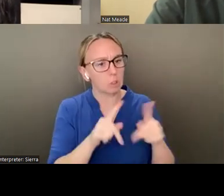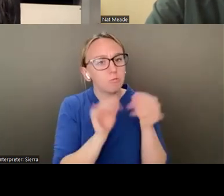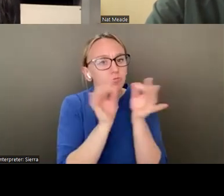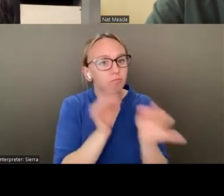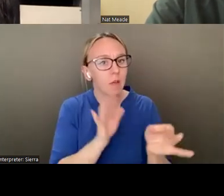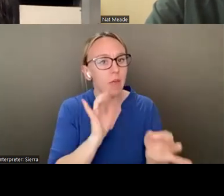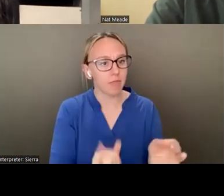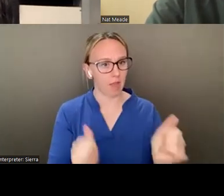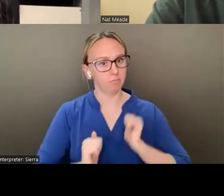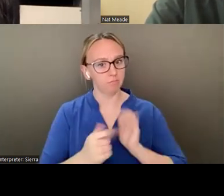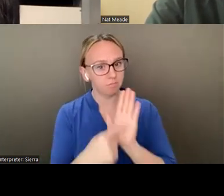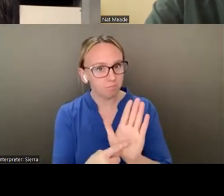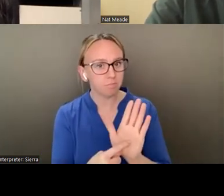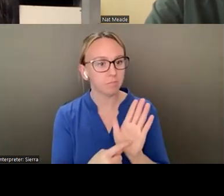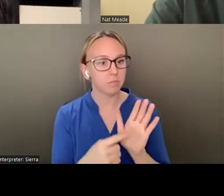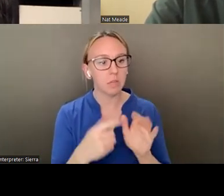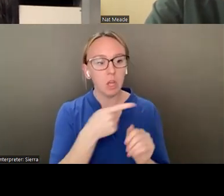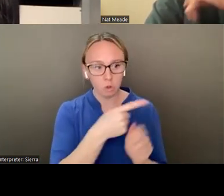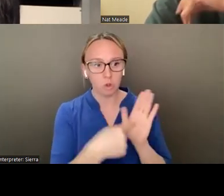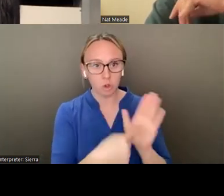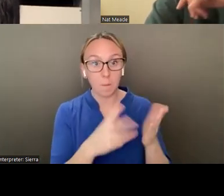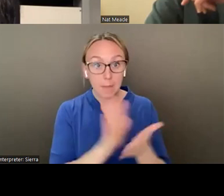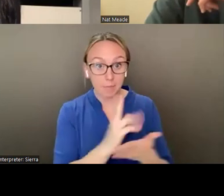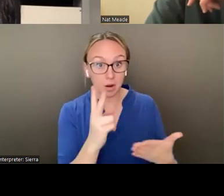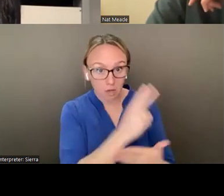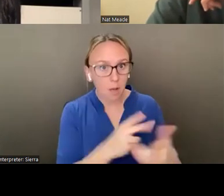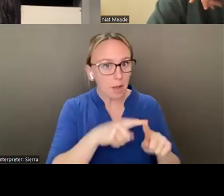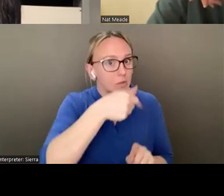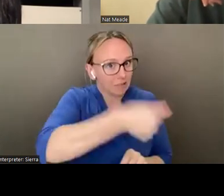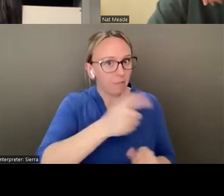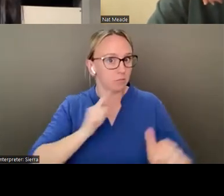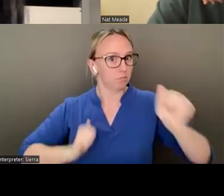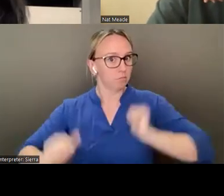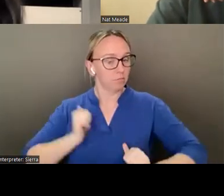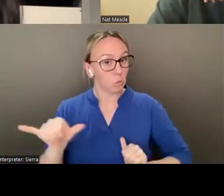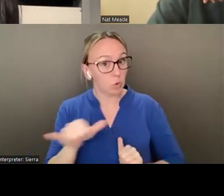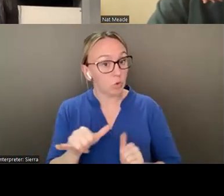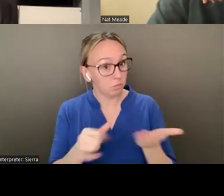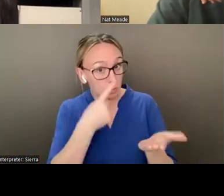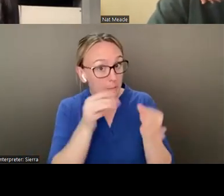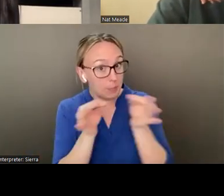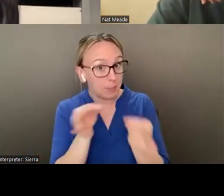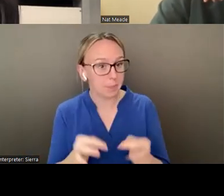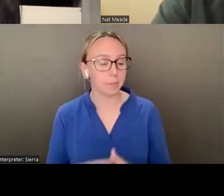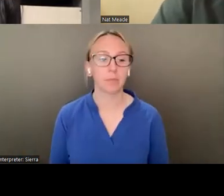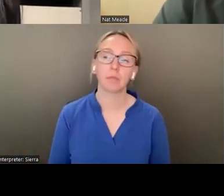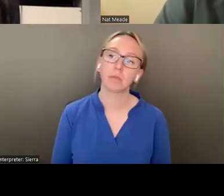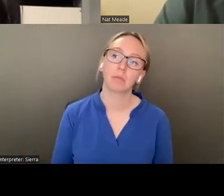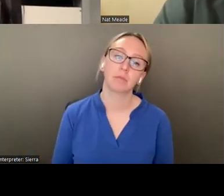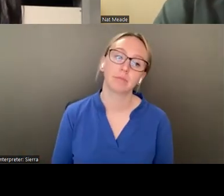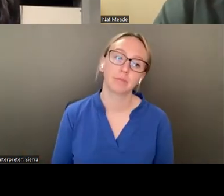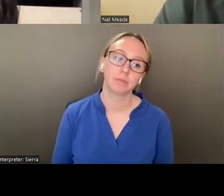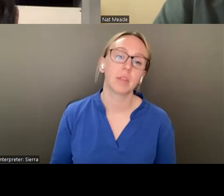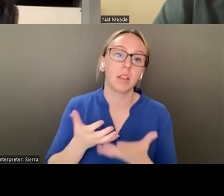showed images of cut paper. But I know you're also doing performance work. Could you tell us about that? Yeah. A lot of my work, regardless of the